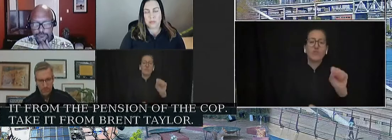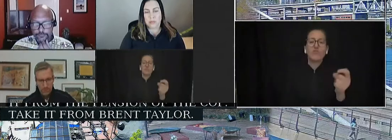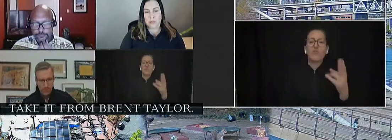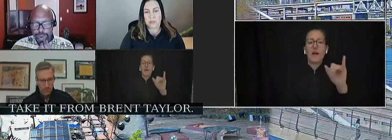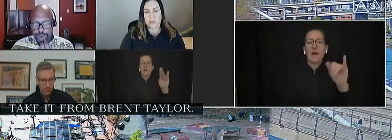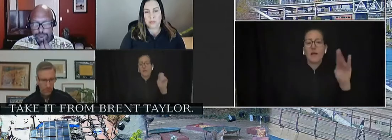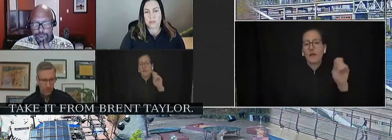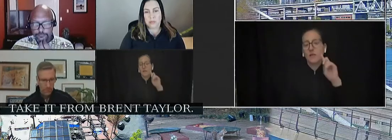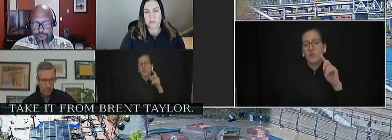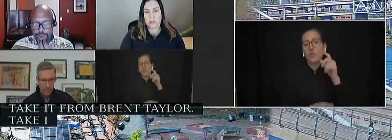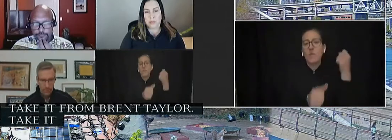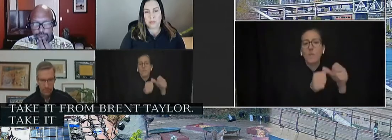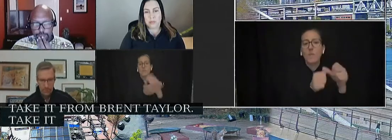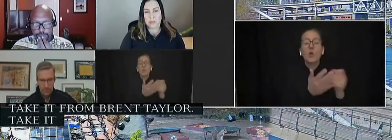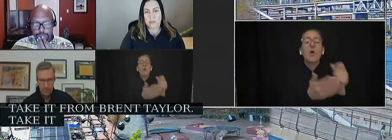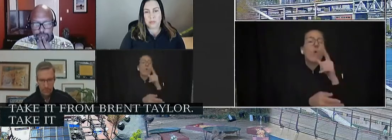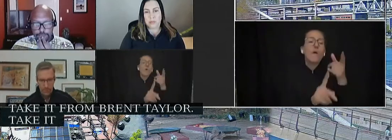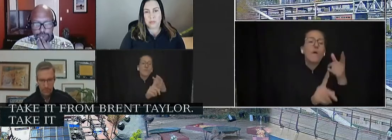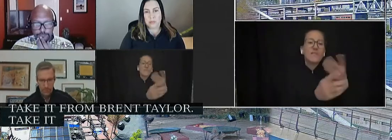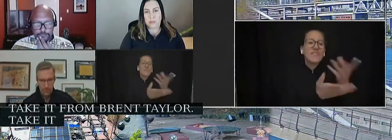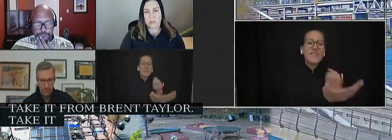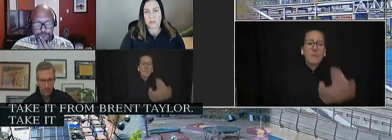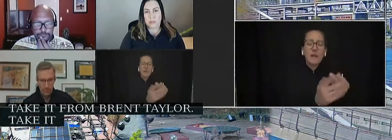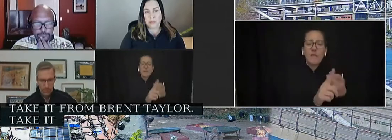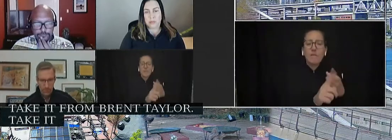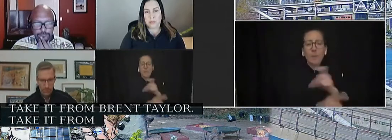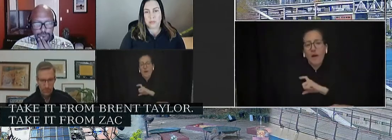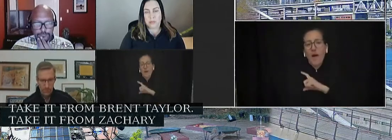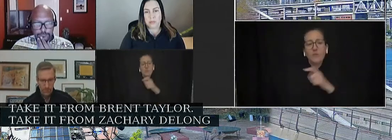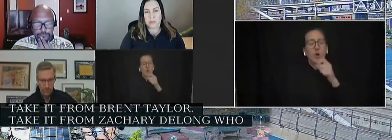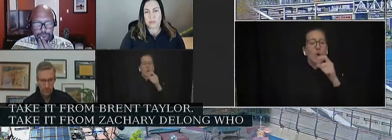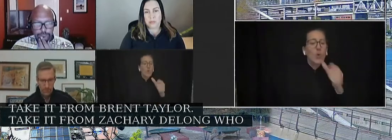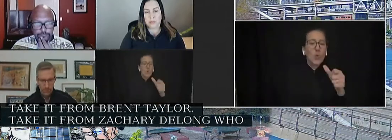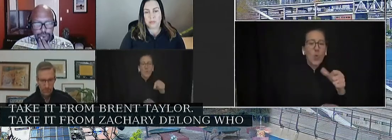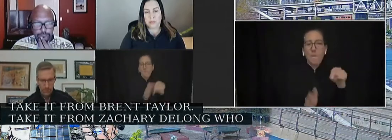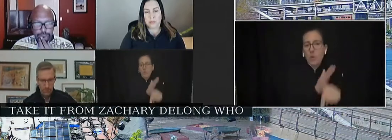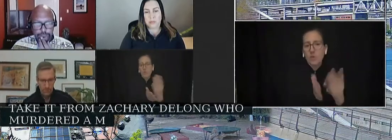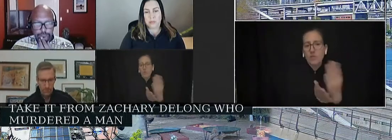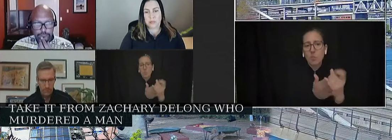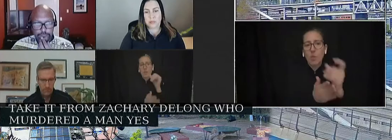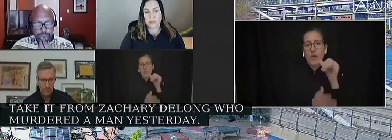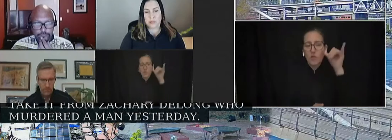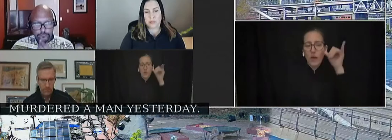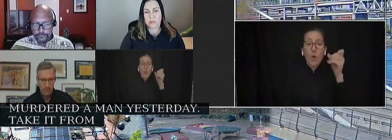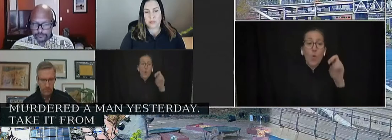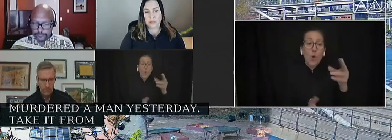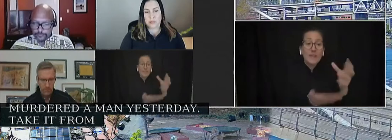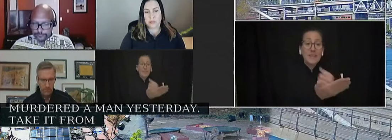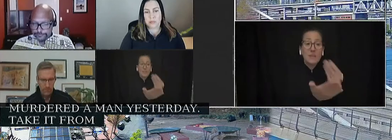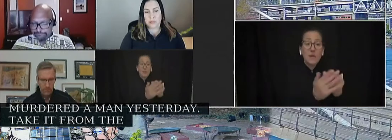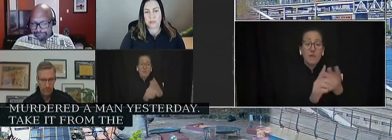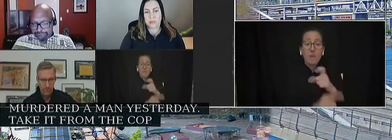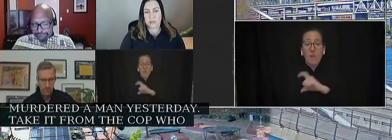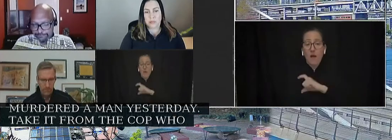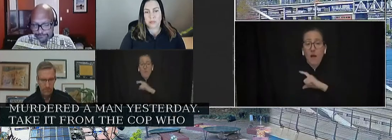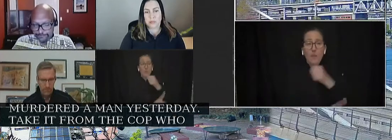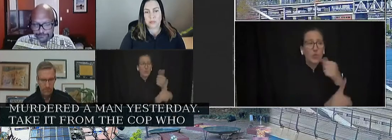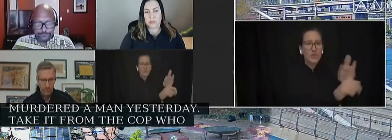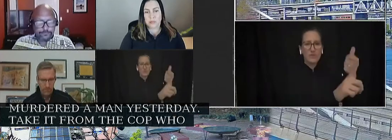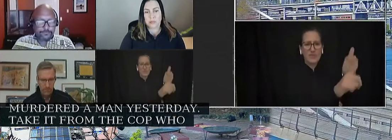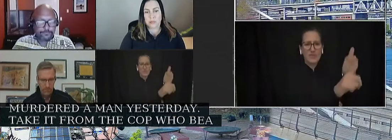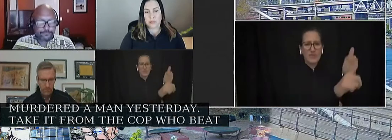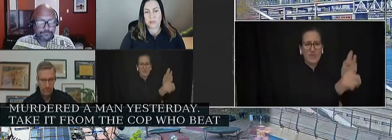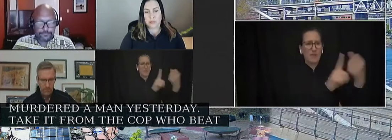DeLong, who murdered a man yesterday. Take it from the cop who beat me so badly I couldn't walk for two weeks for the crime of standing in the street and whose name I'll never know.